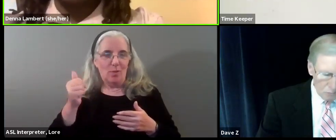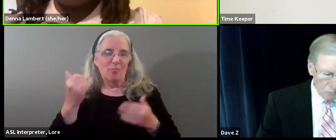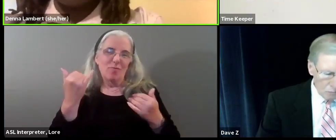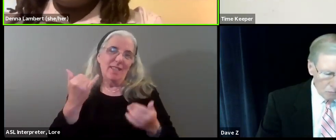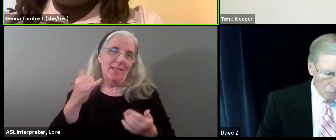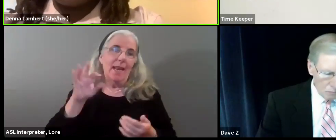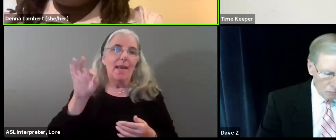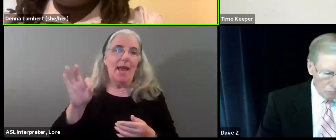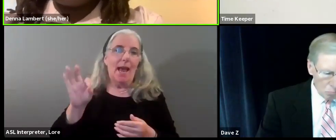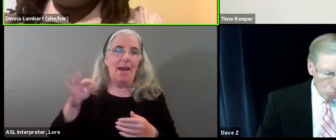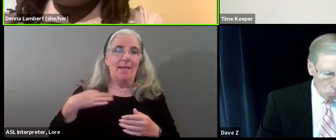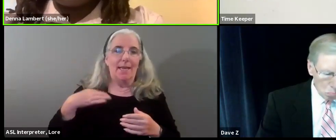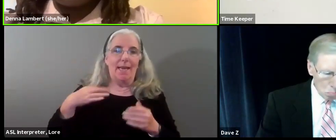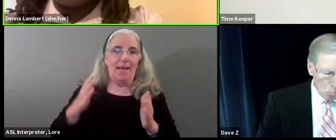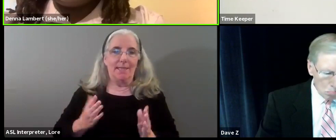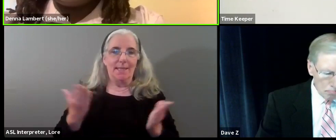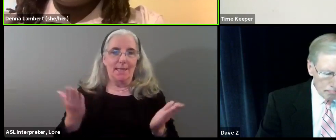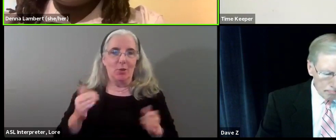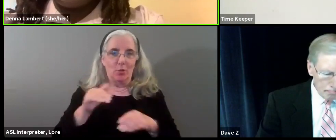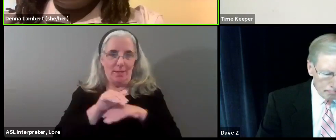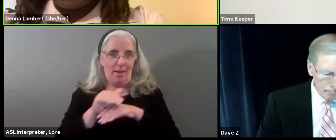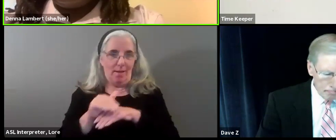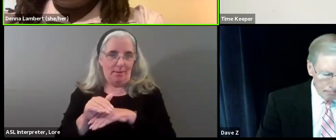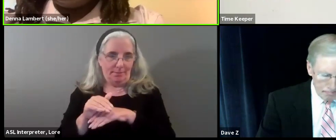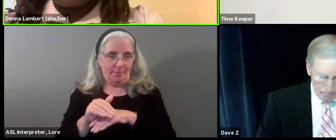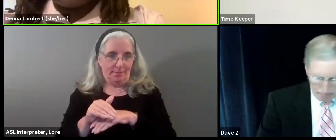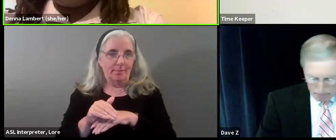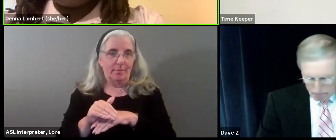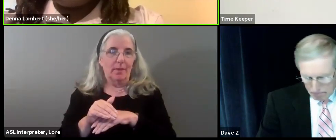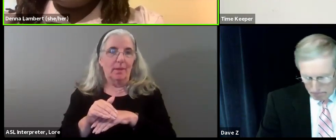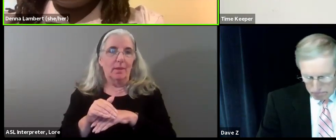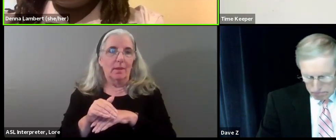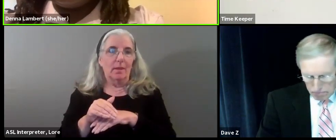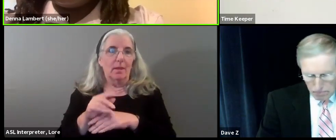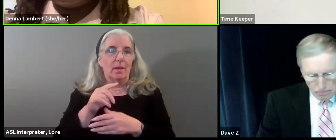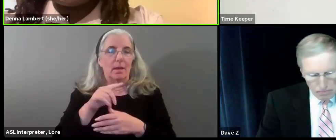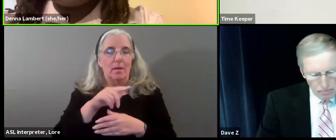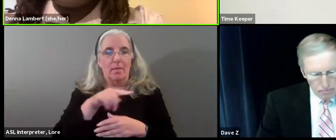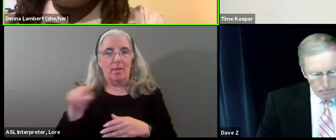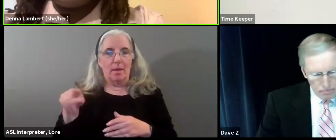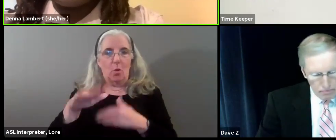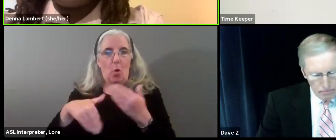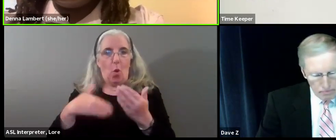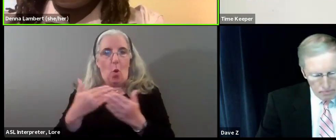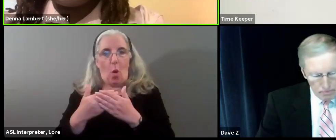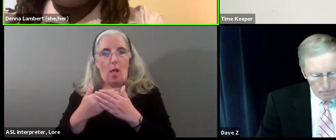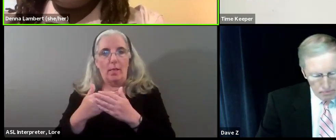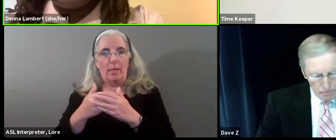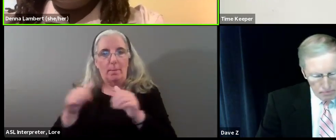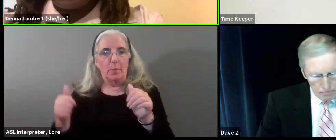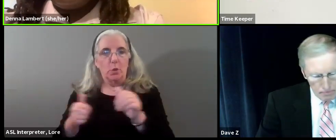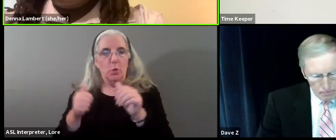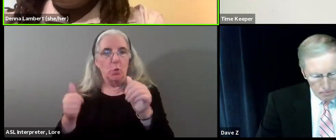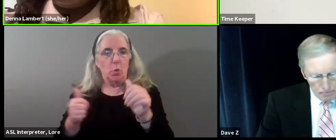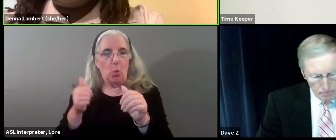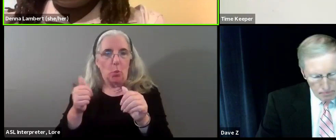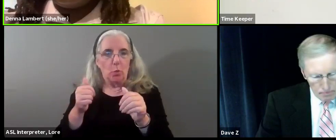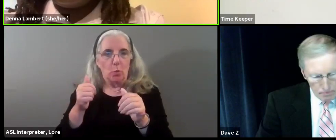candidates this evening who are pursuing a role on our city council